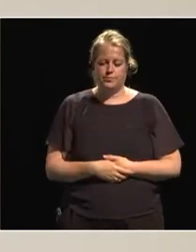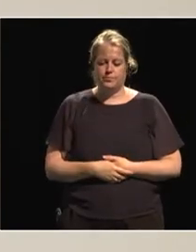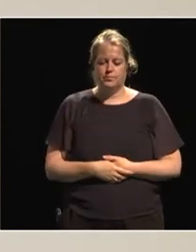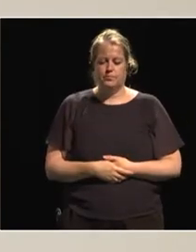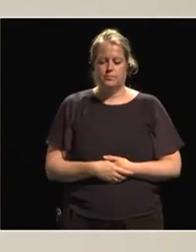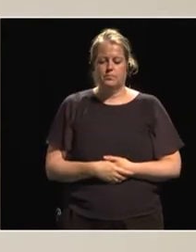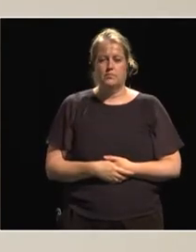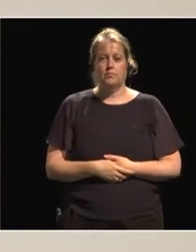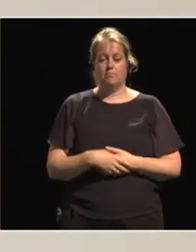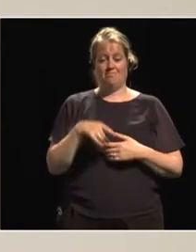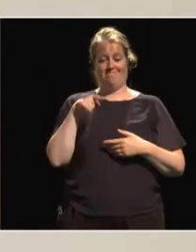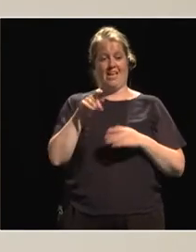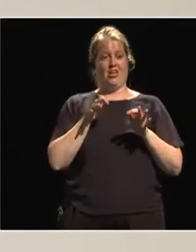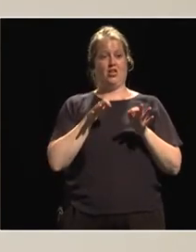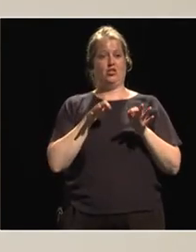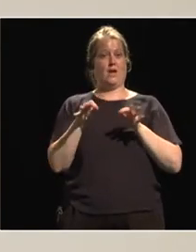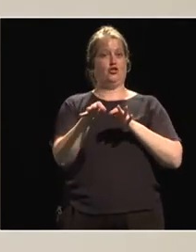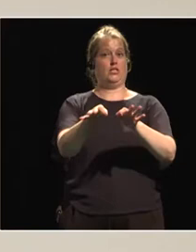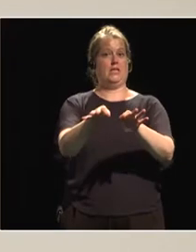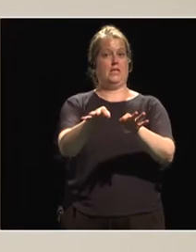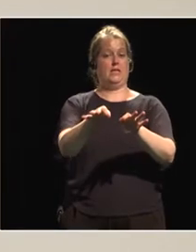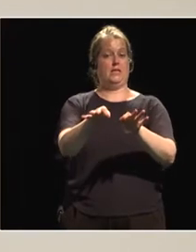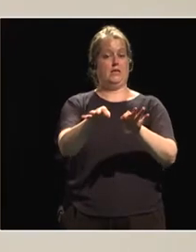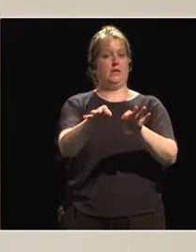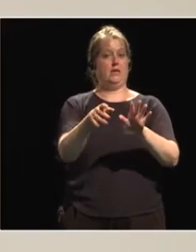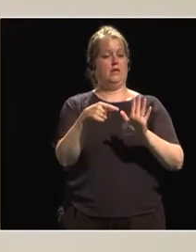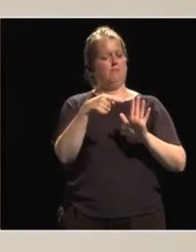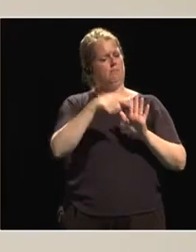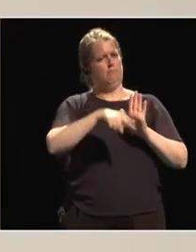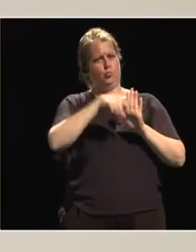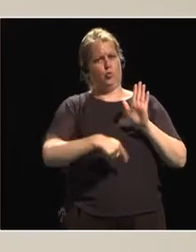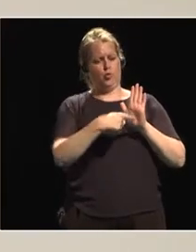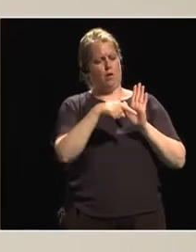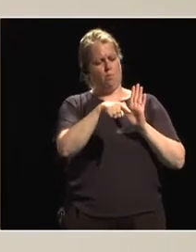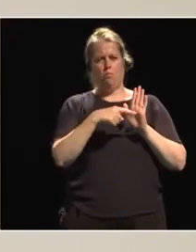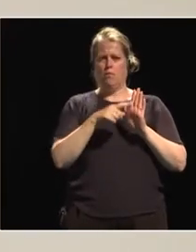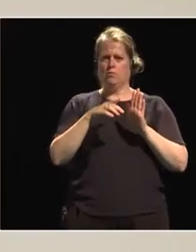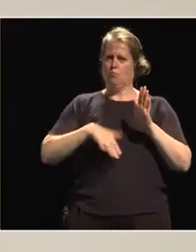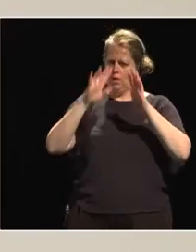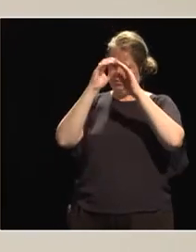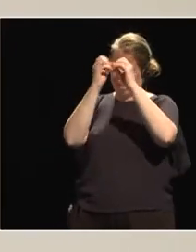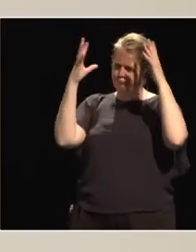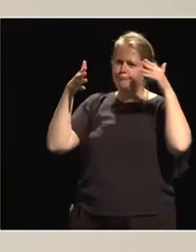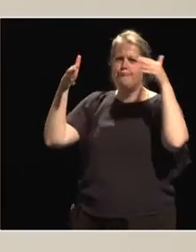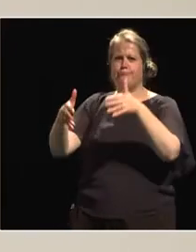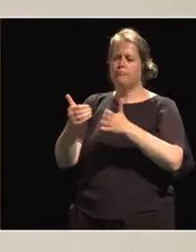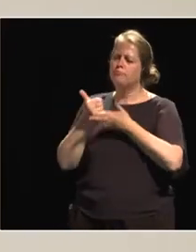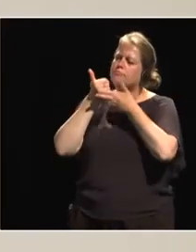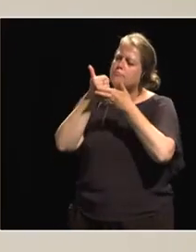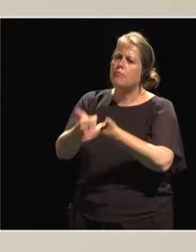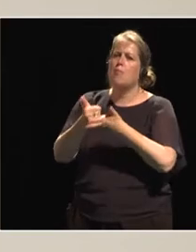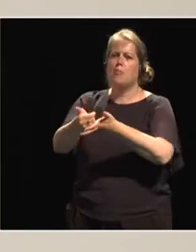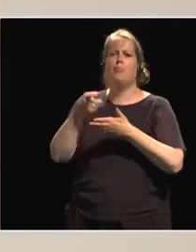This is a strategy, a program of helping women to get into a strategic value